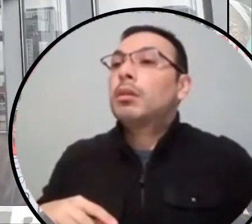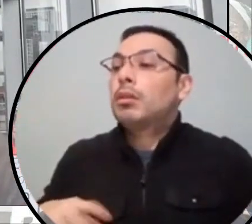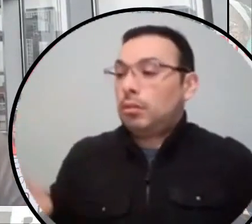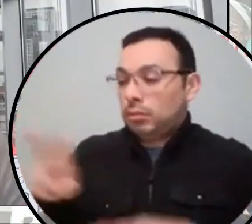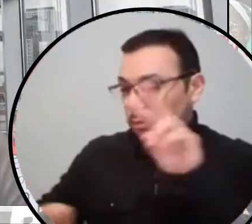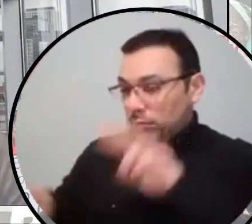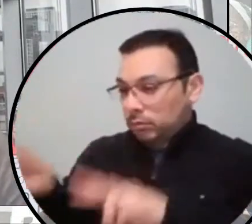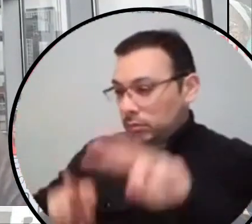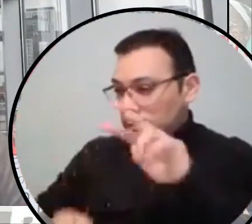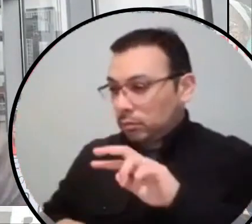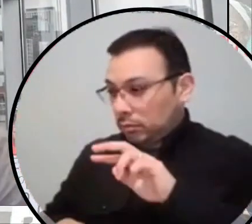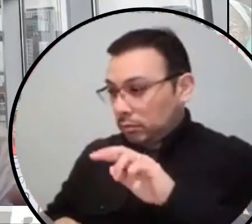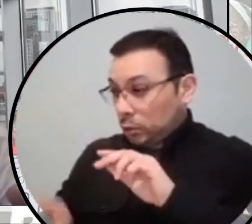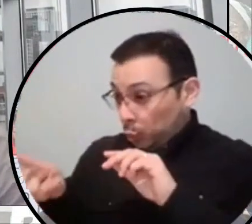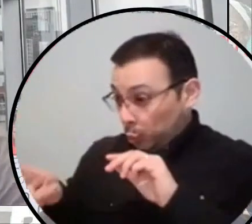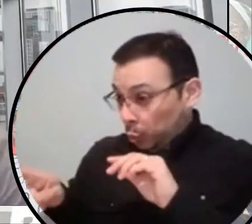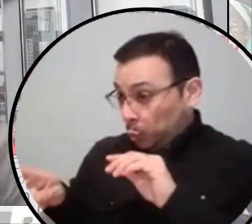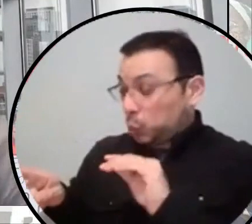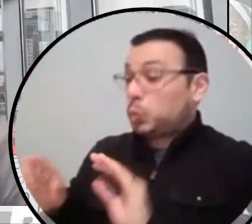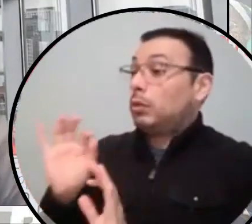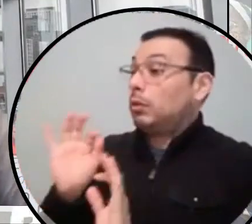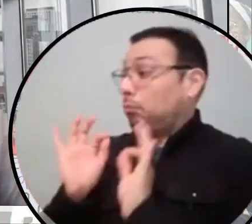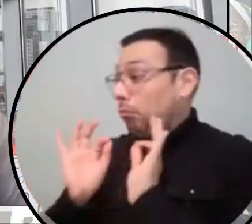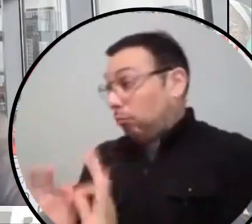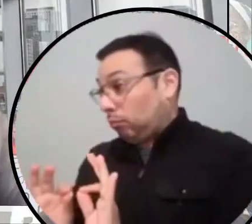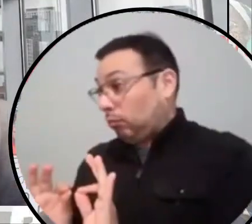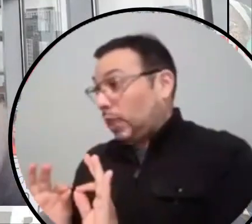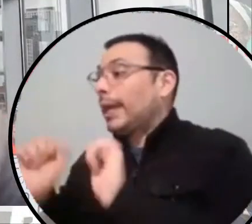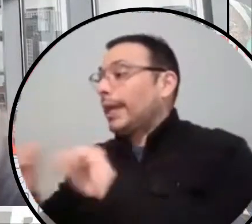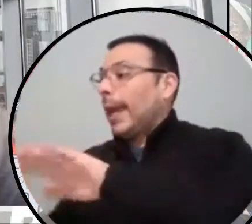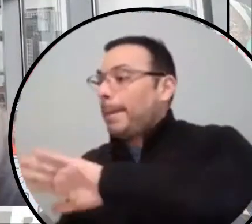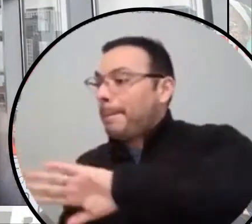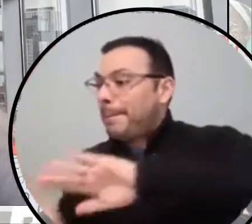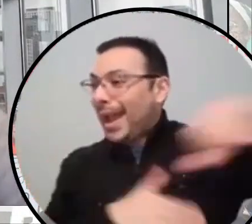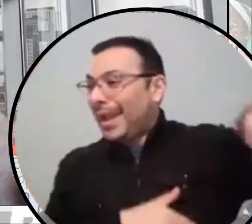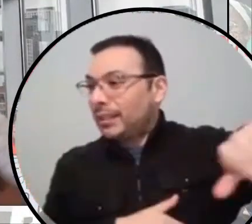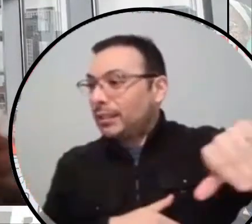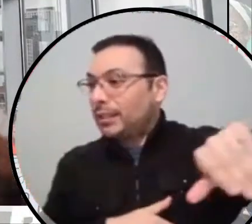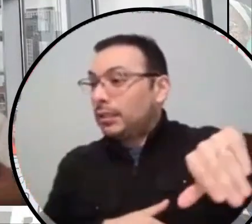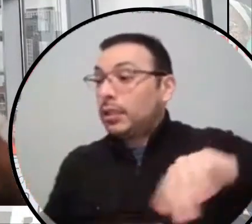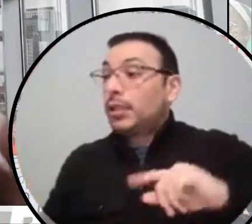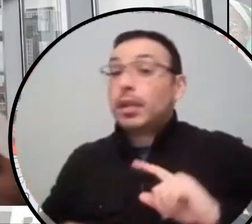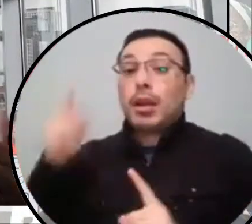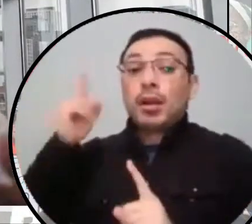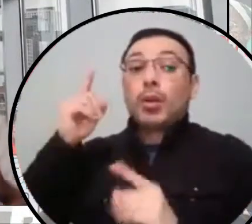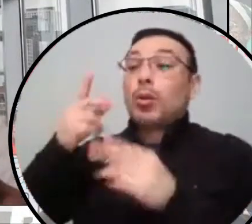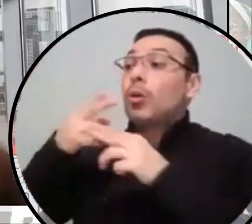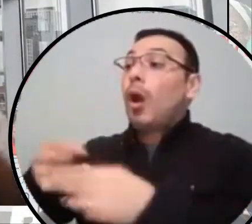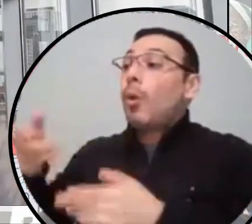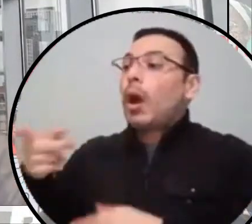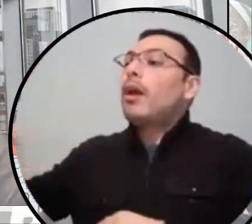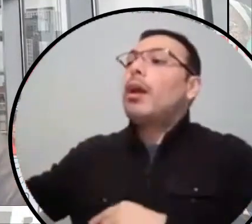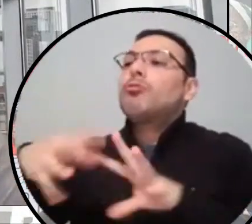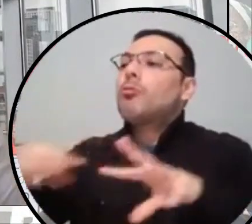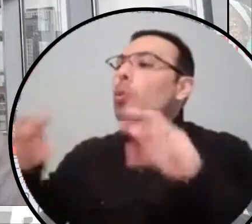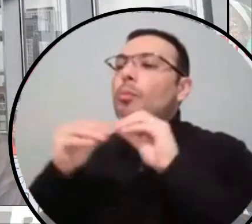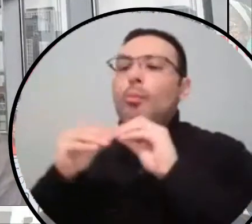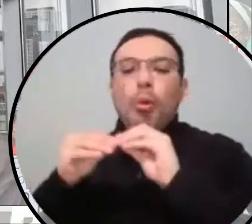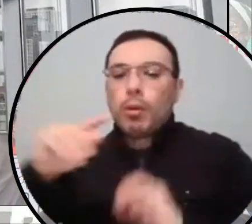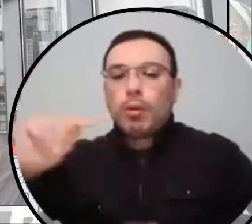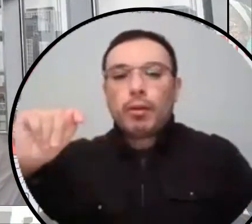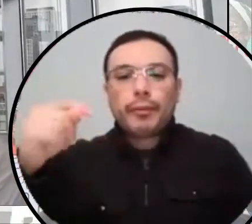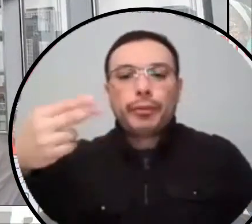is fit to return back to society. And the assumption is that this person is no longer threat. So they, they, they, they assess your threat,